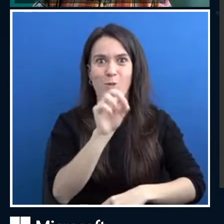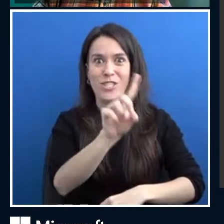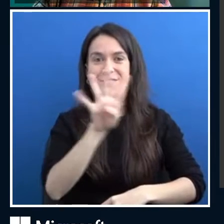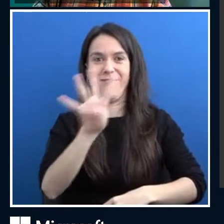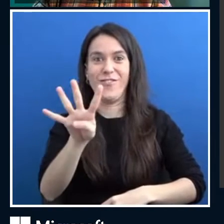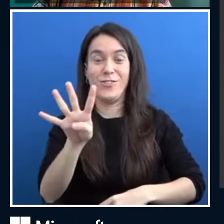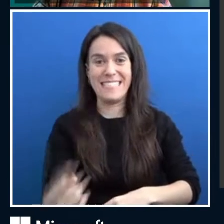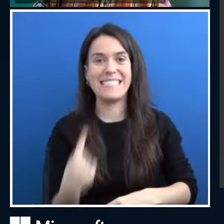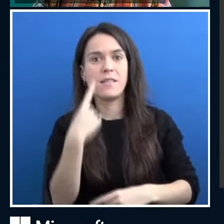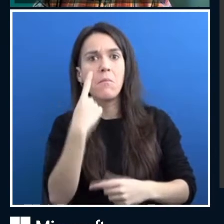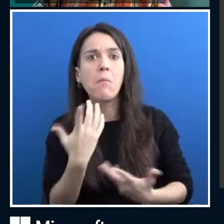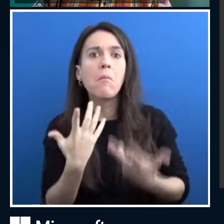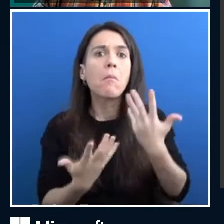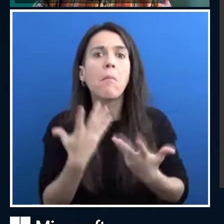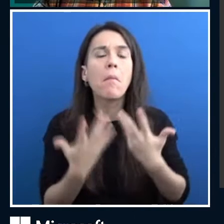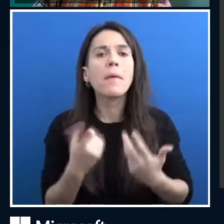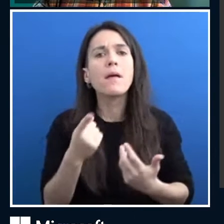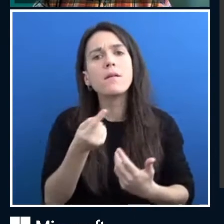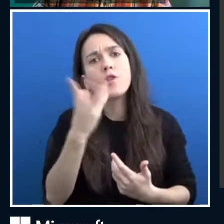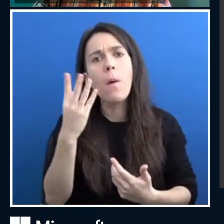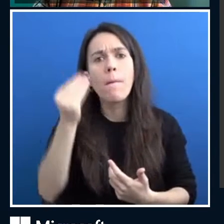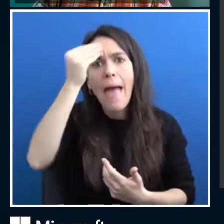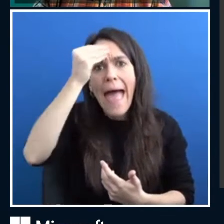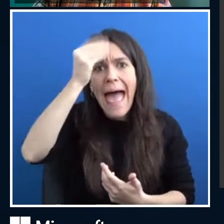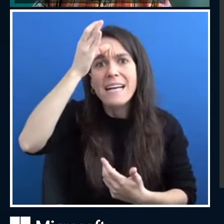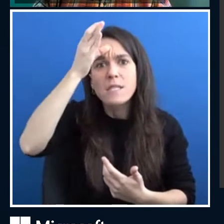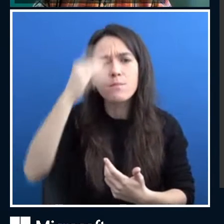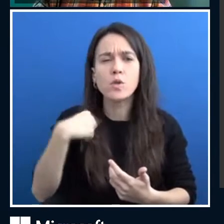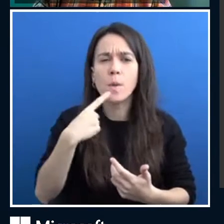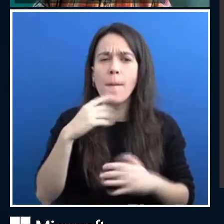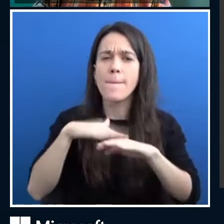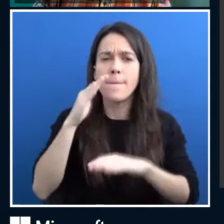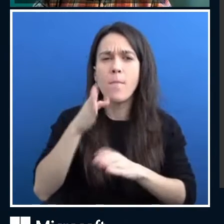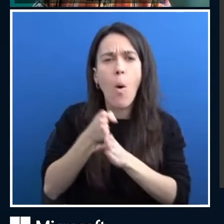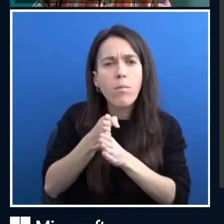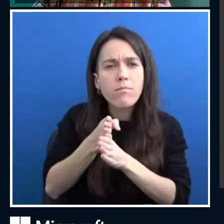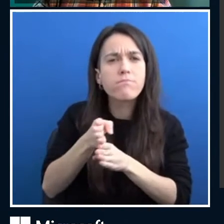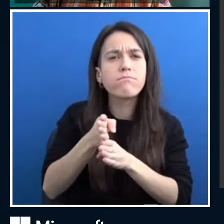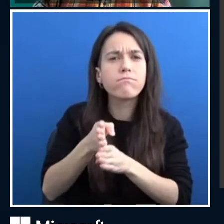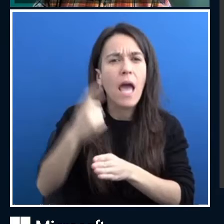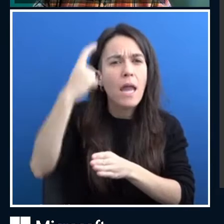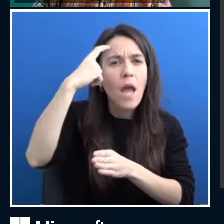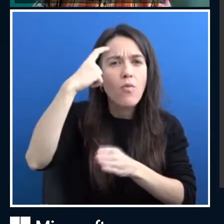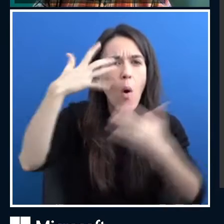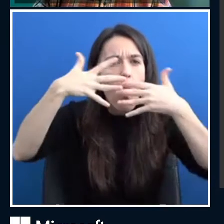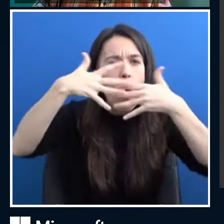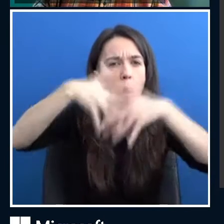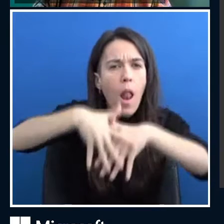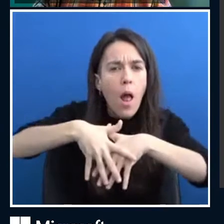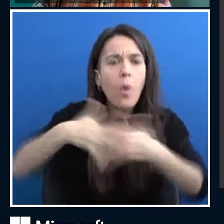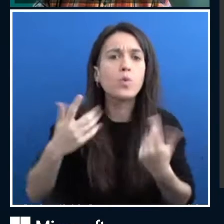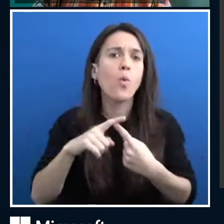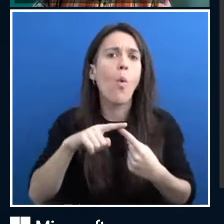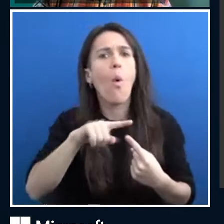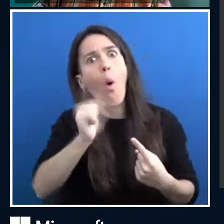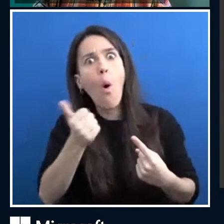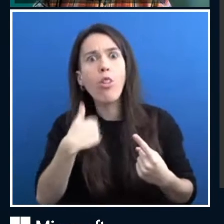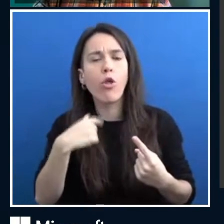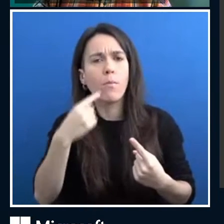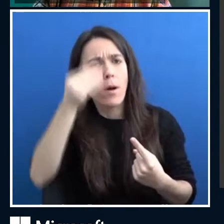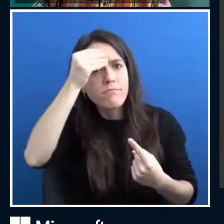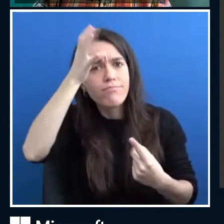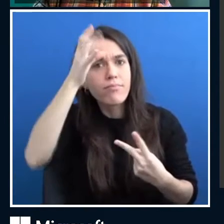example, some of our experts, they specialize in natural language processing, or they specialize in audio, or they specialize in certain different